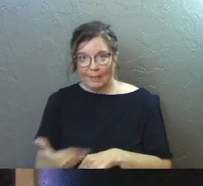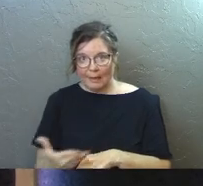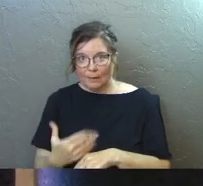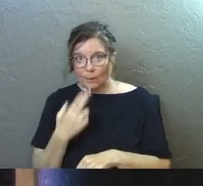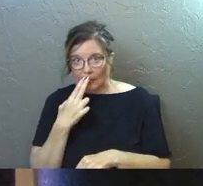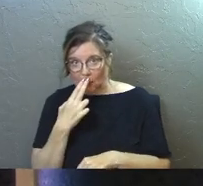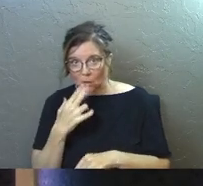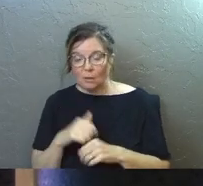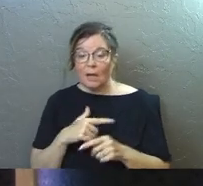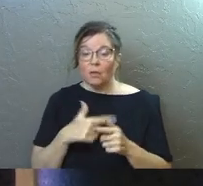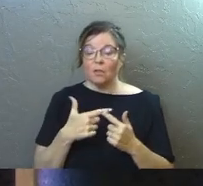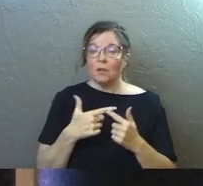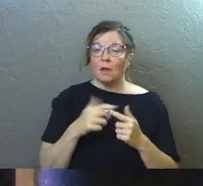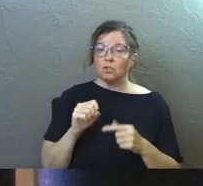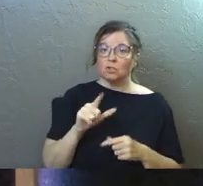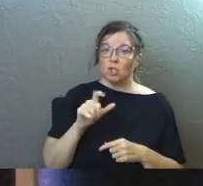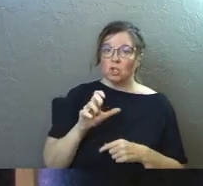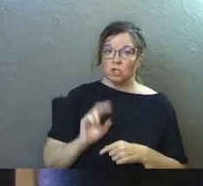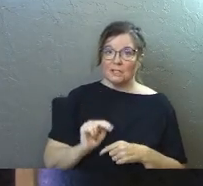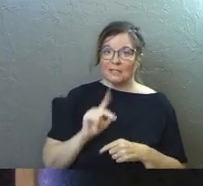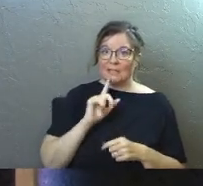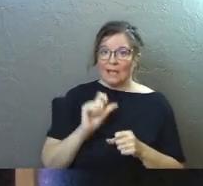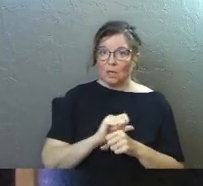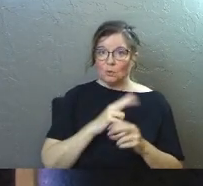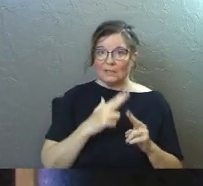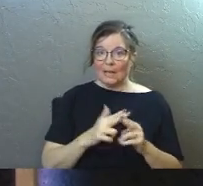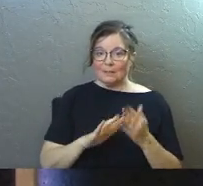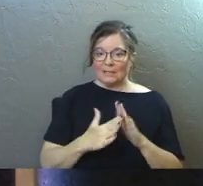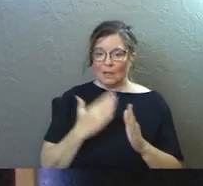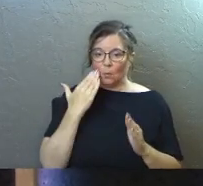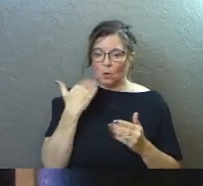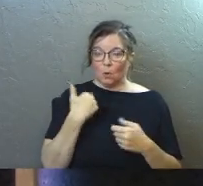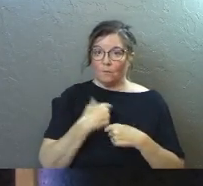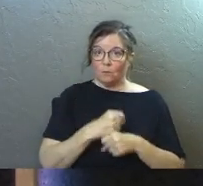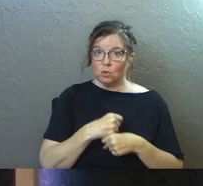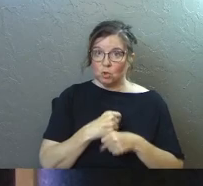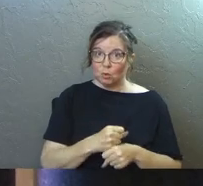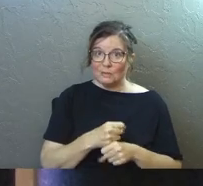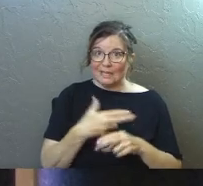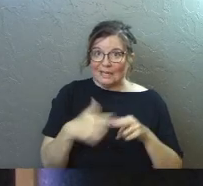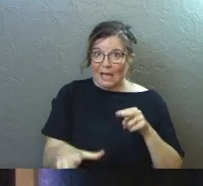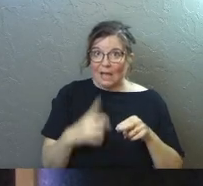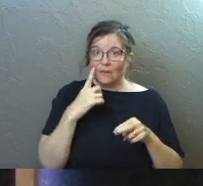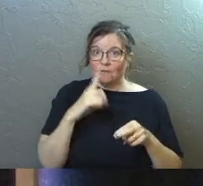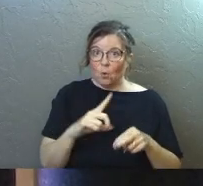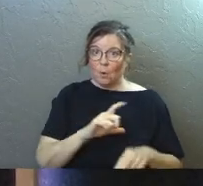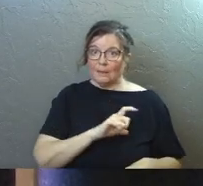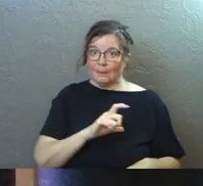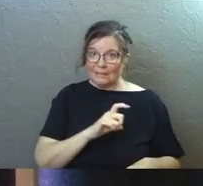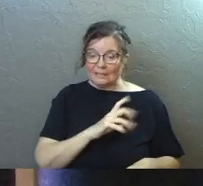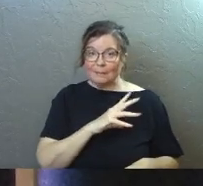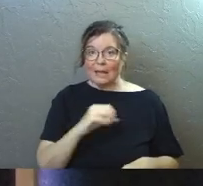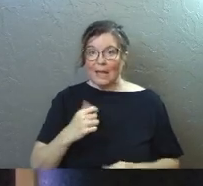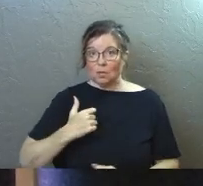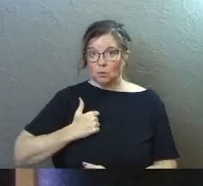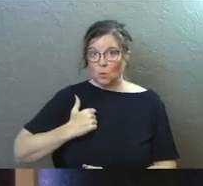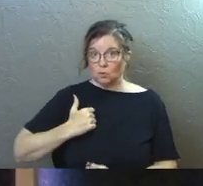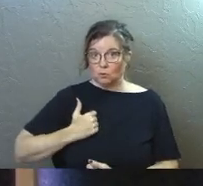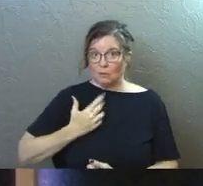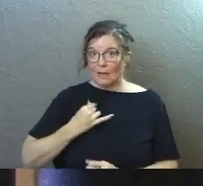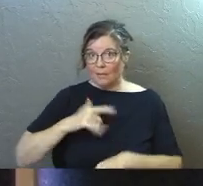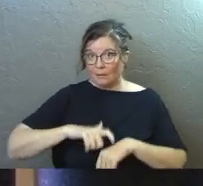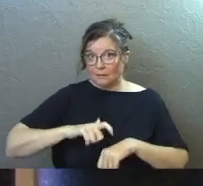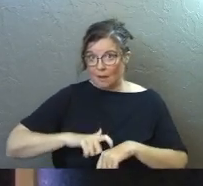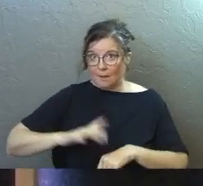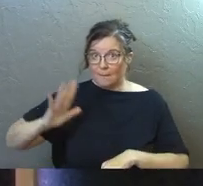thing. And then Solingen is the actual name of the city that was well known for producing knives for policemen and soldiers